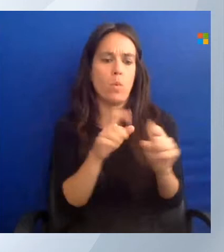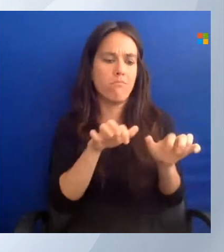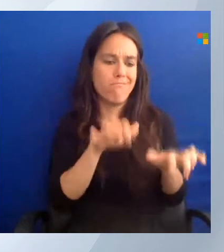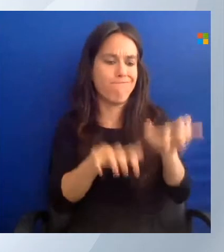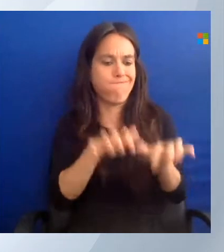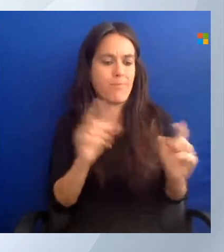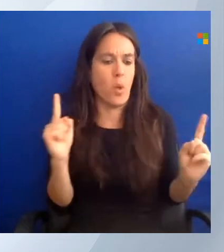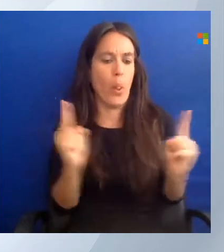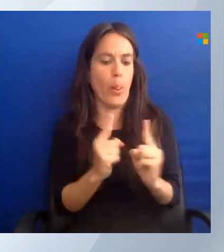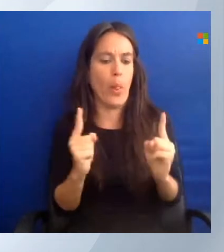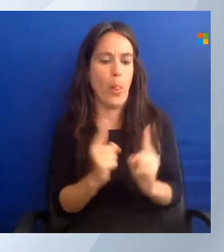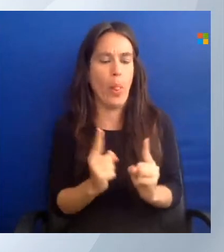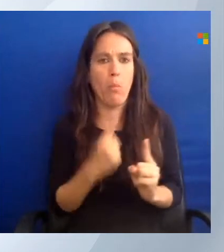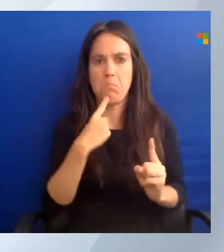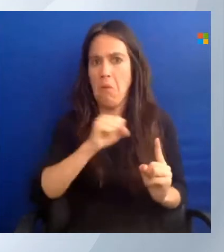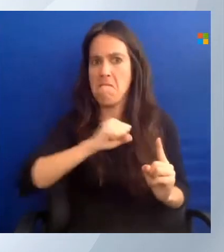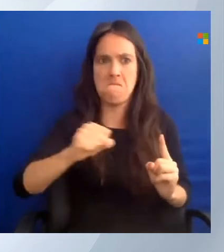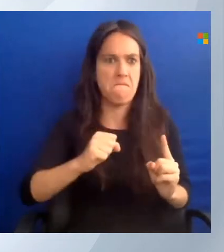quickly.